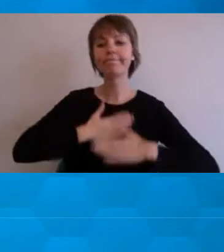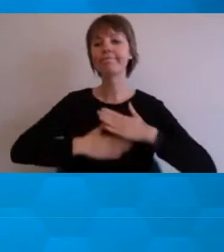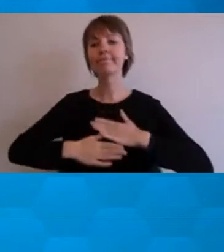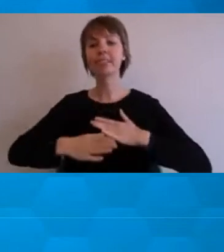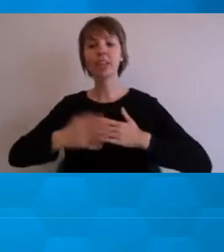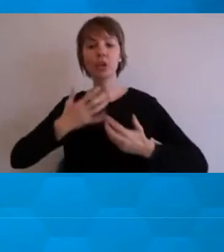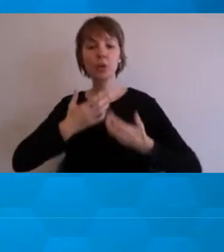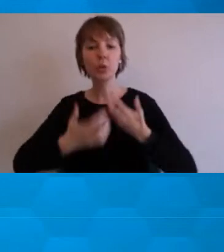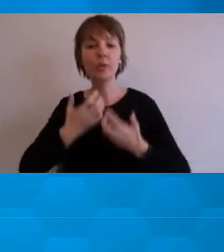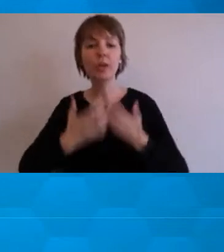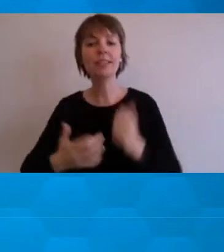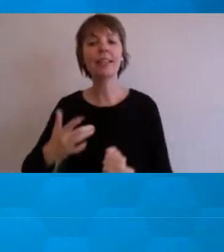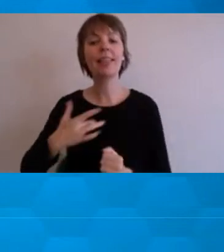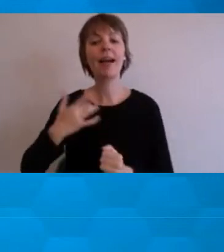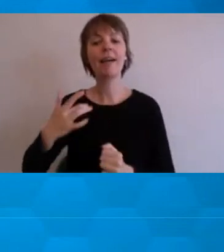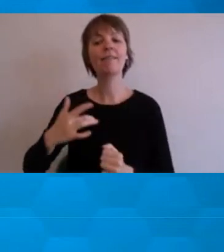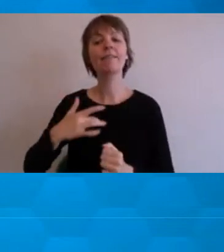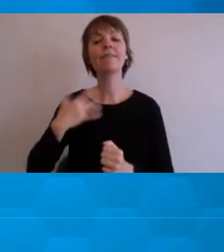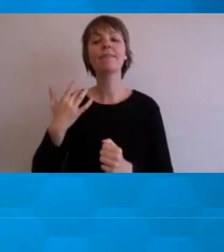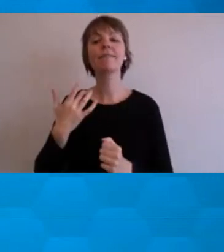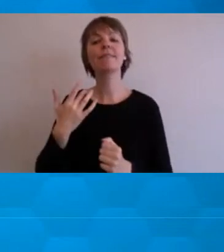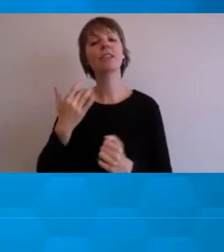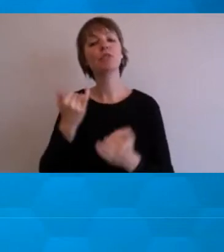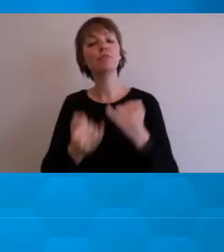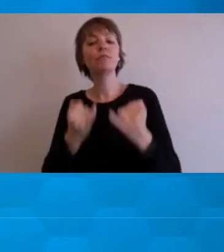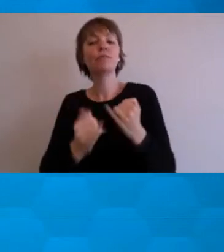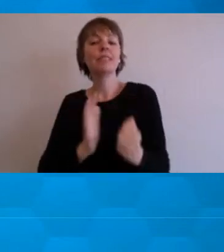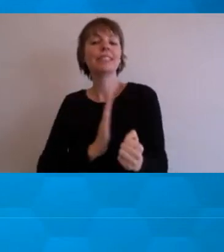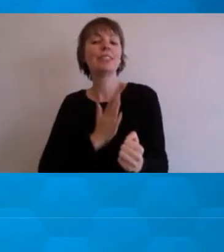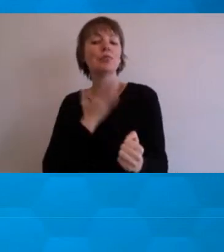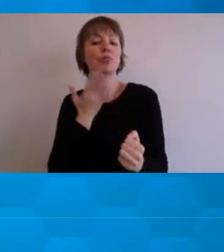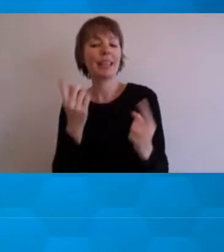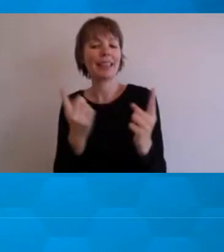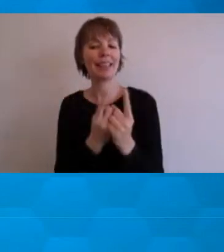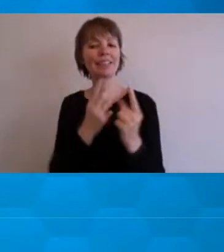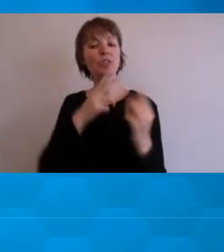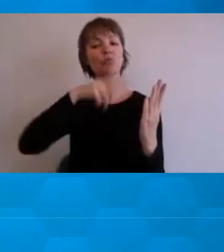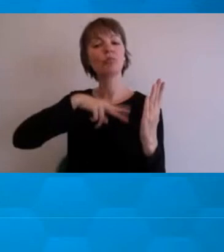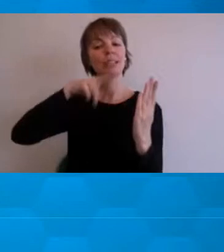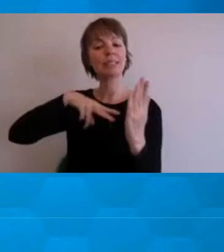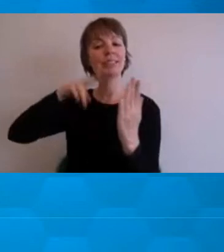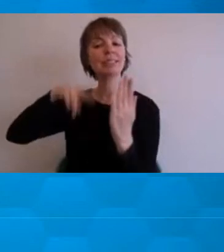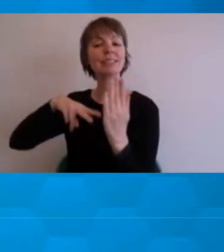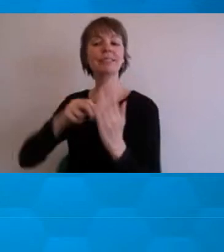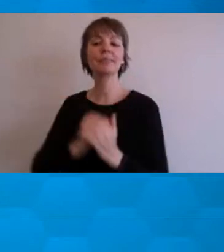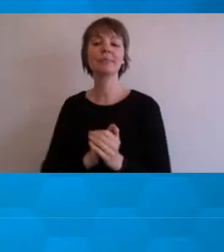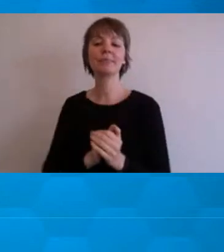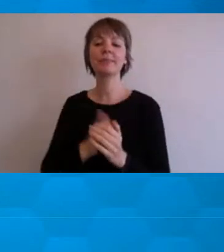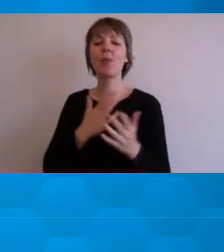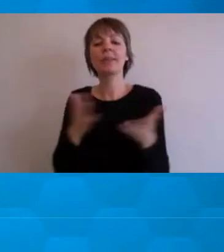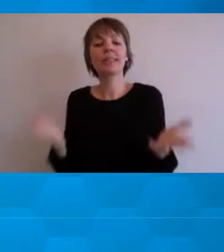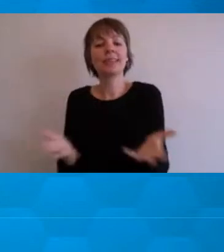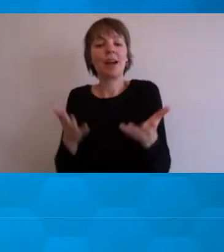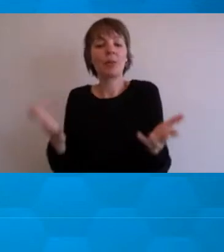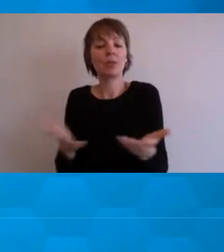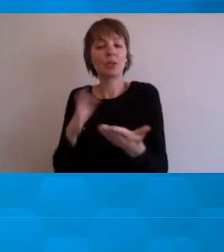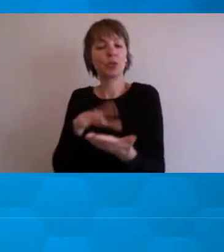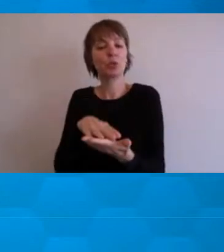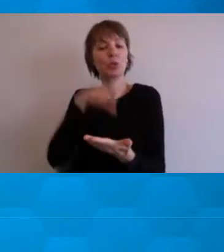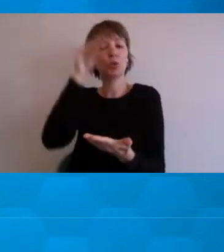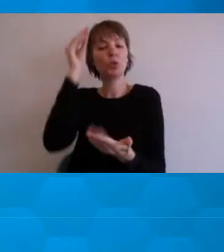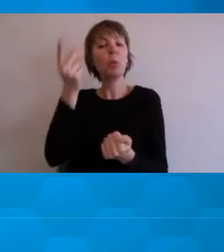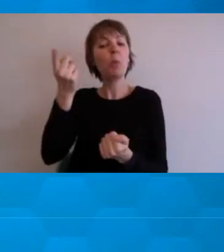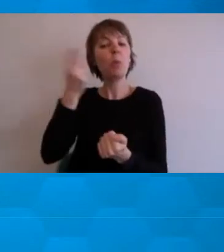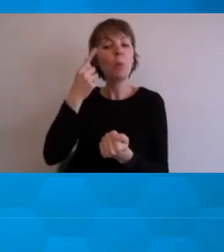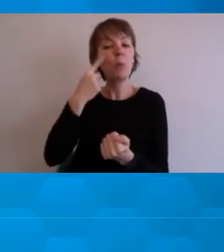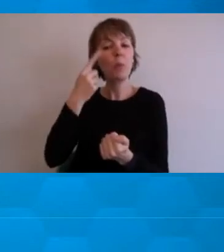about just giving stuff that it's just really interesting reads and really encouraging students to go in there to send